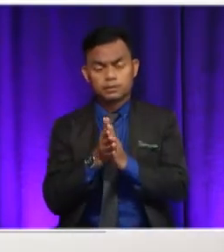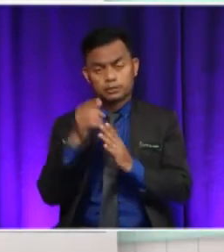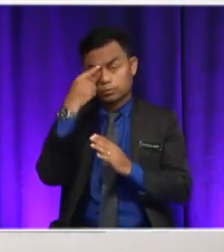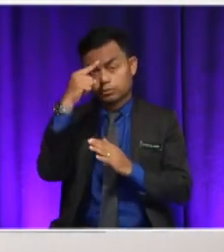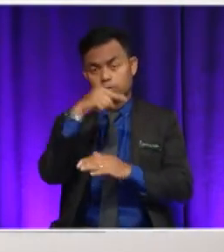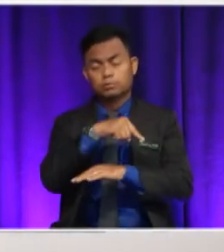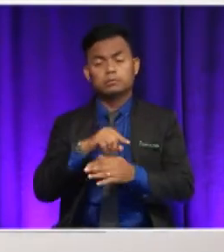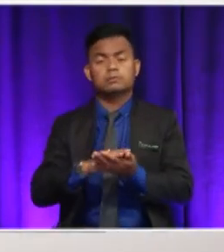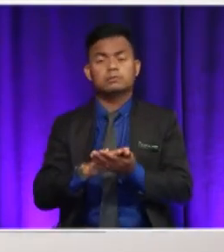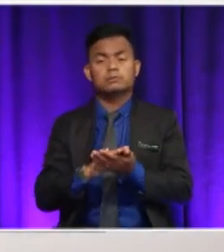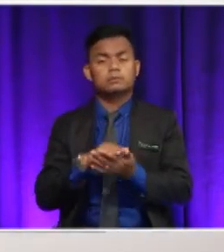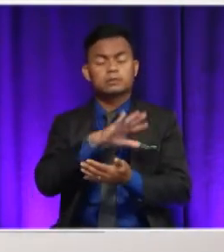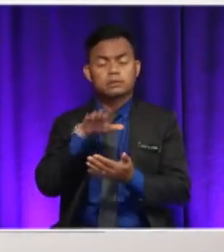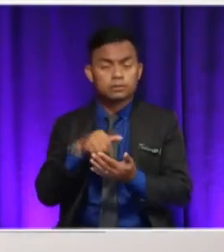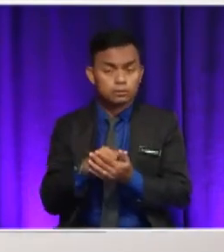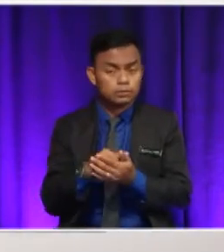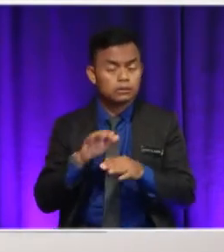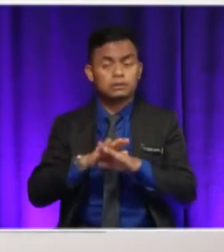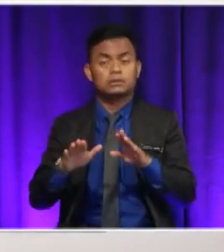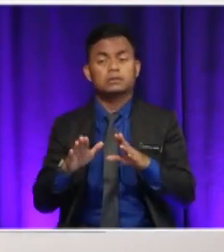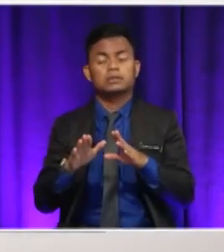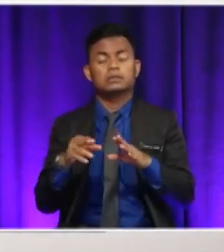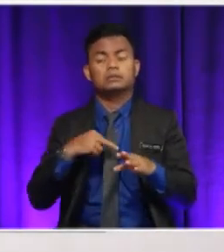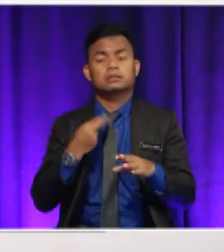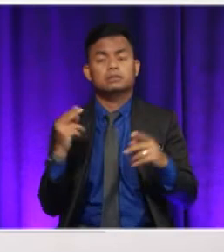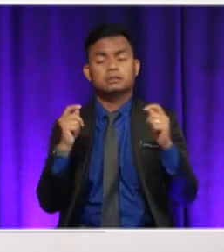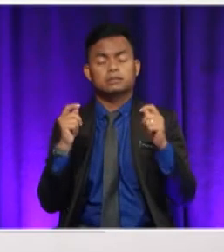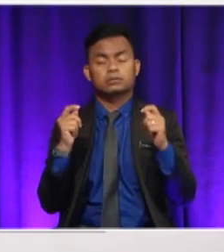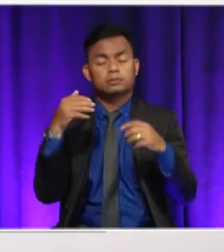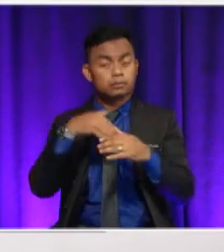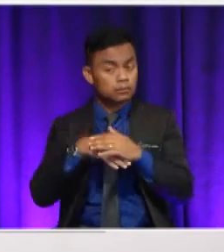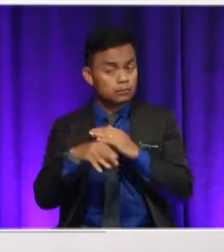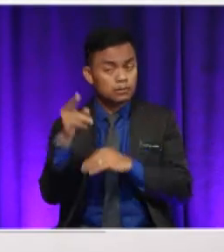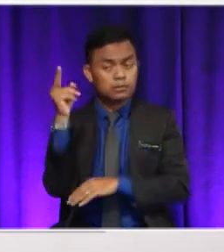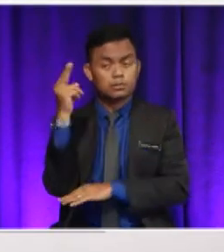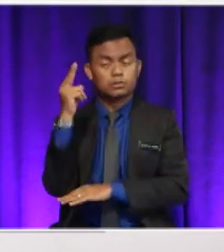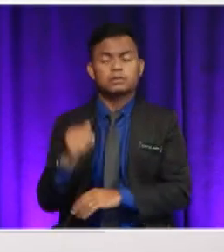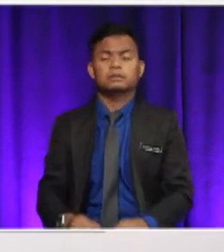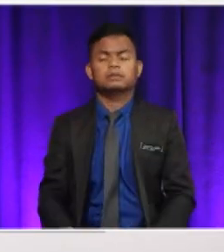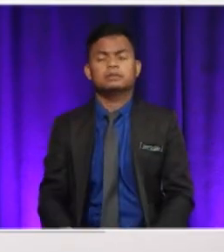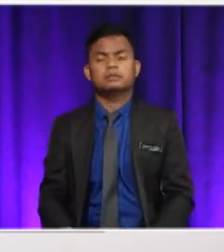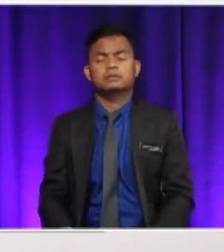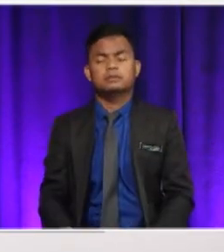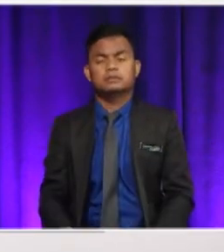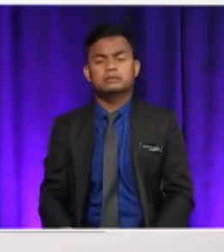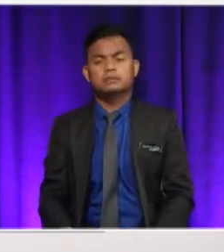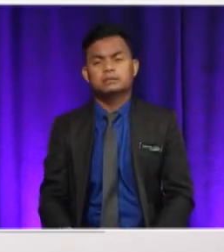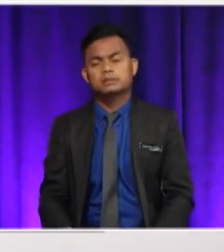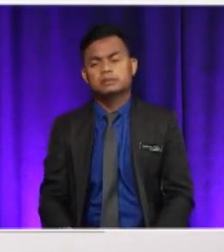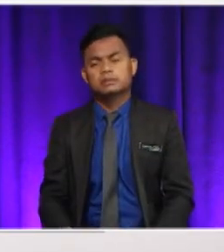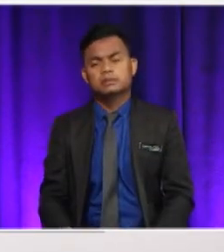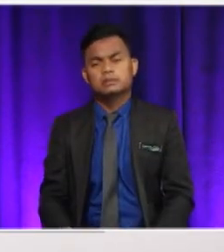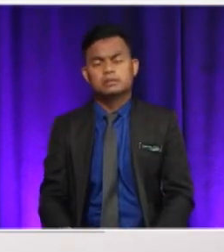too. Several isolated communities living in a jungle saw Staford and Cho as a track and chased them with knives and guns.